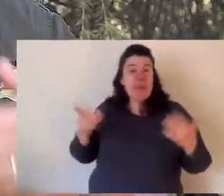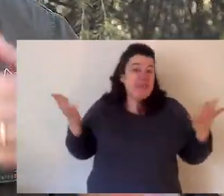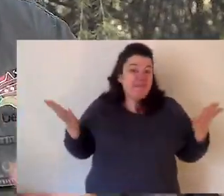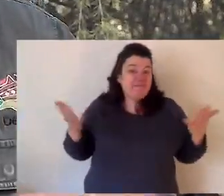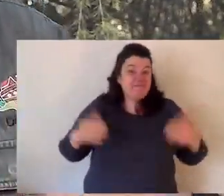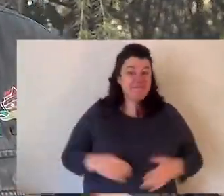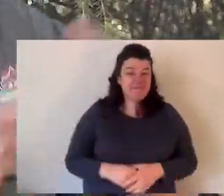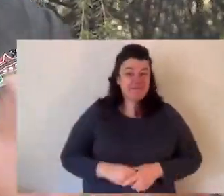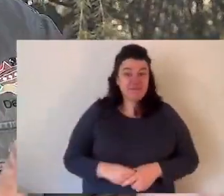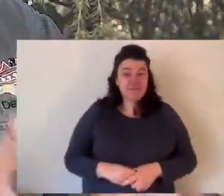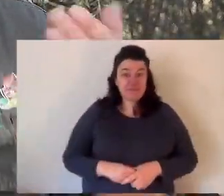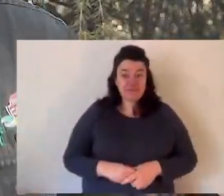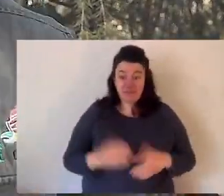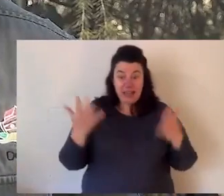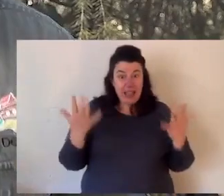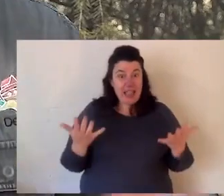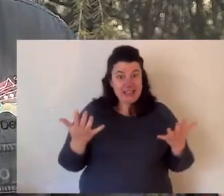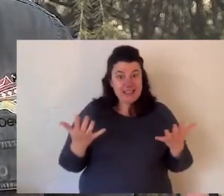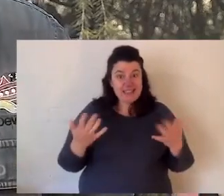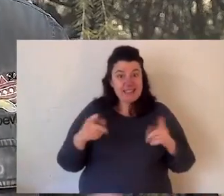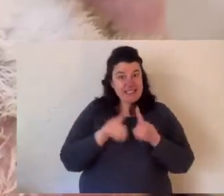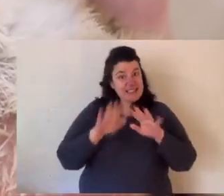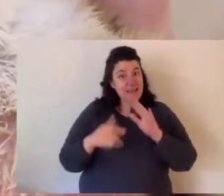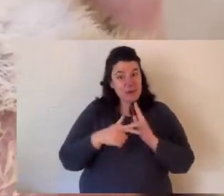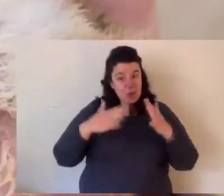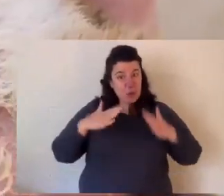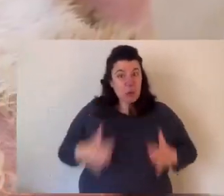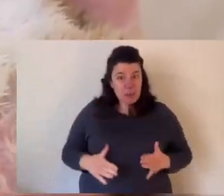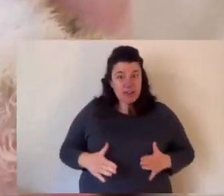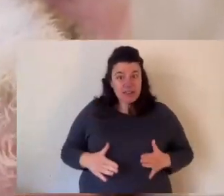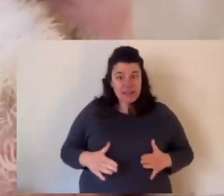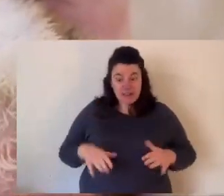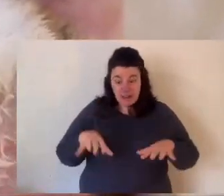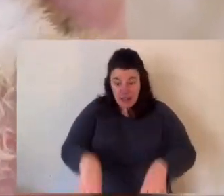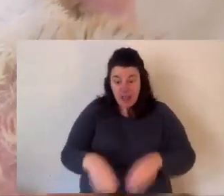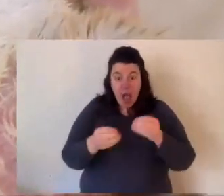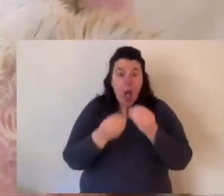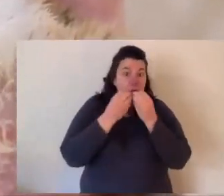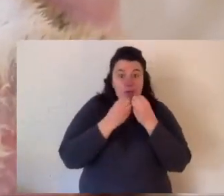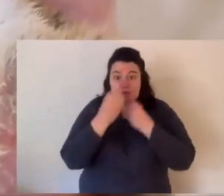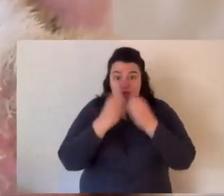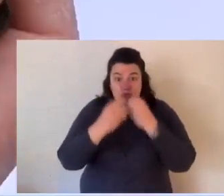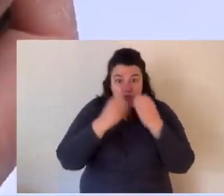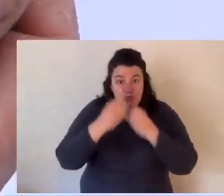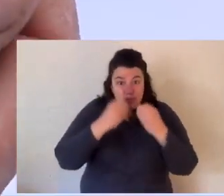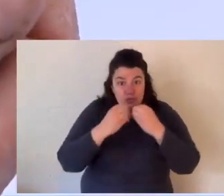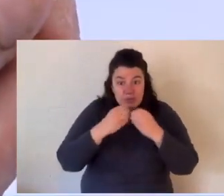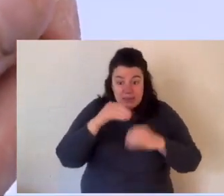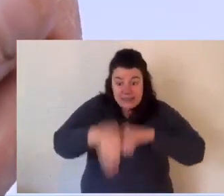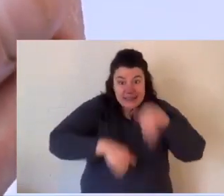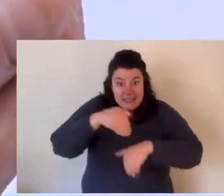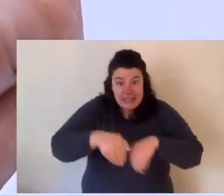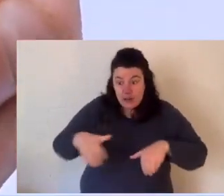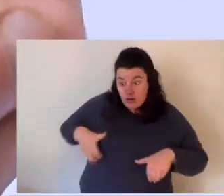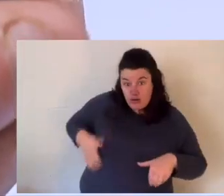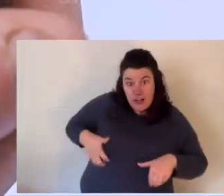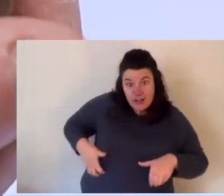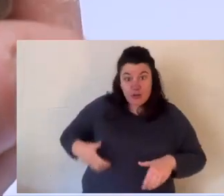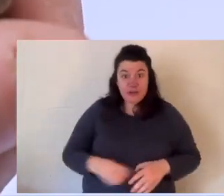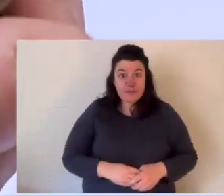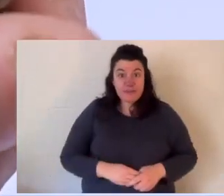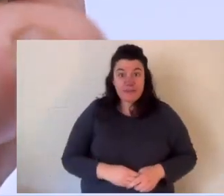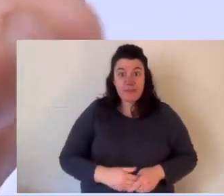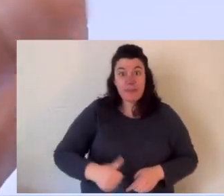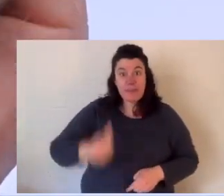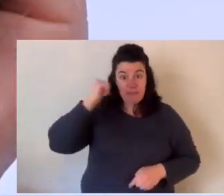it. And in another million years the tail will be even shorter. Their front hands are very similar to ours with little claws and they use them quite well